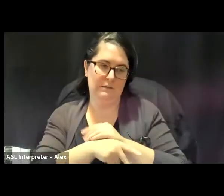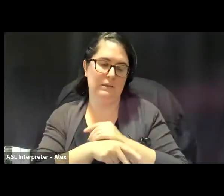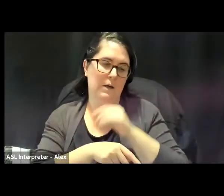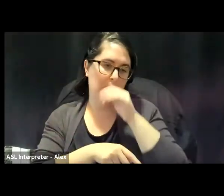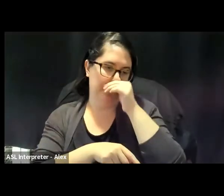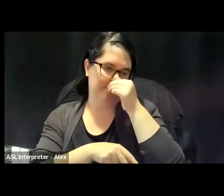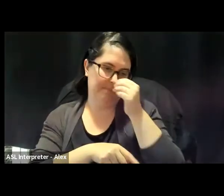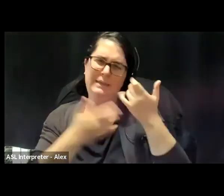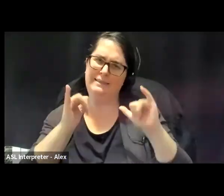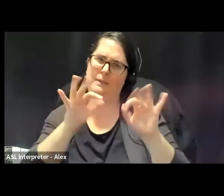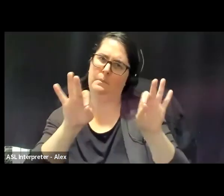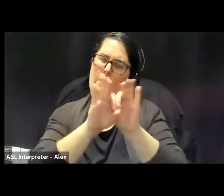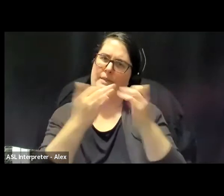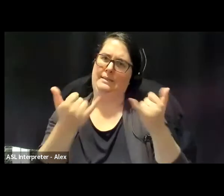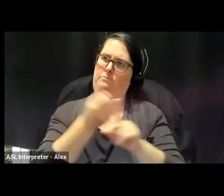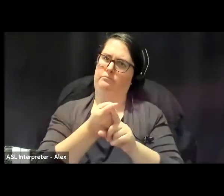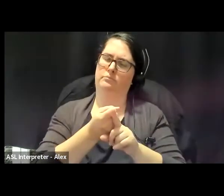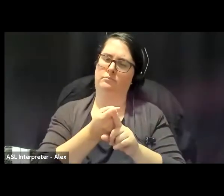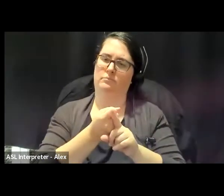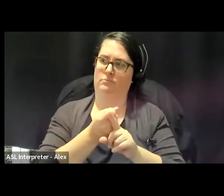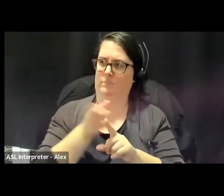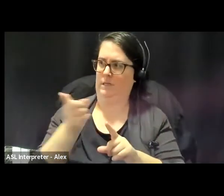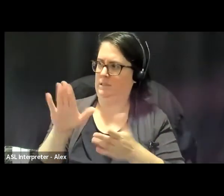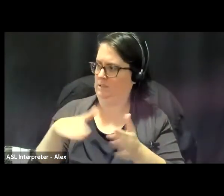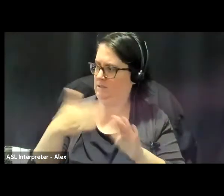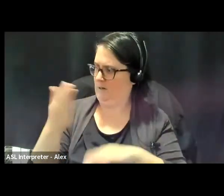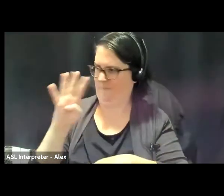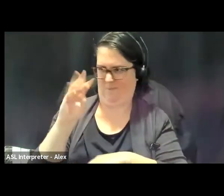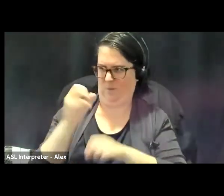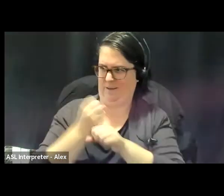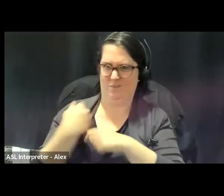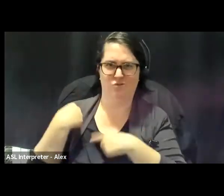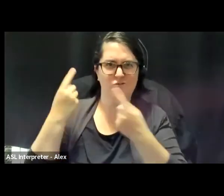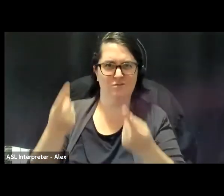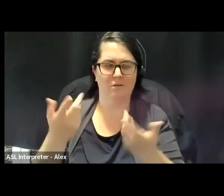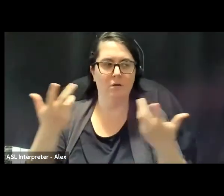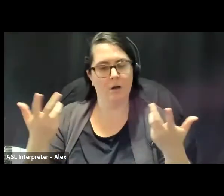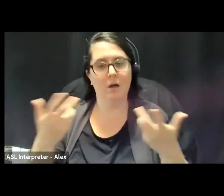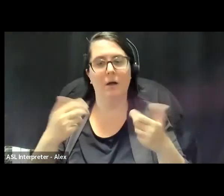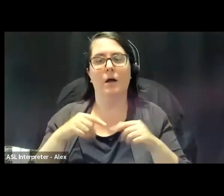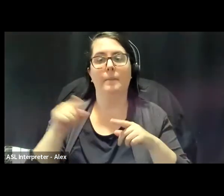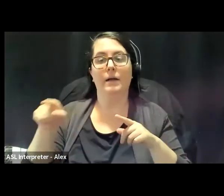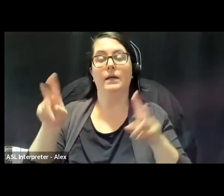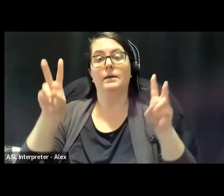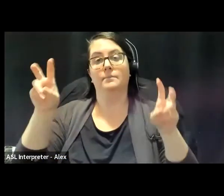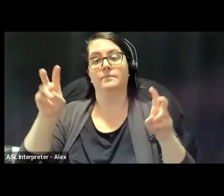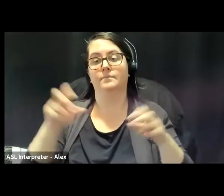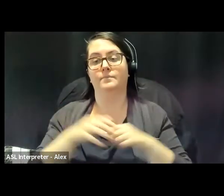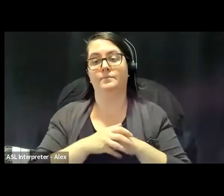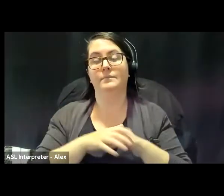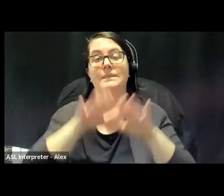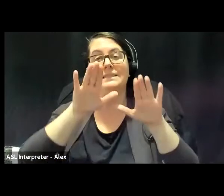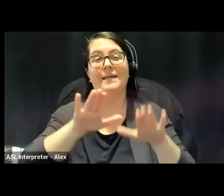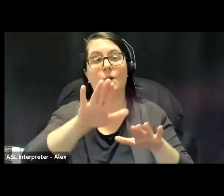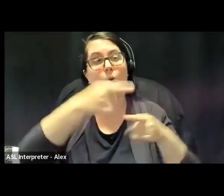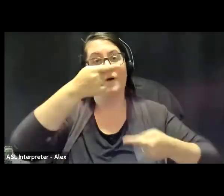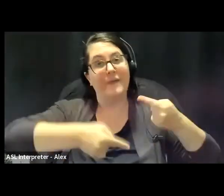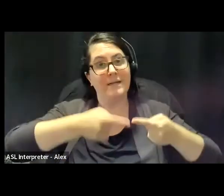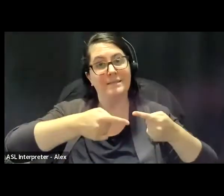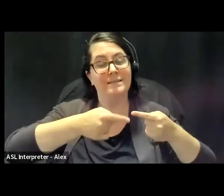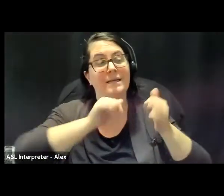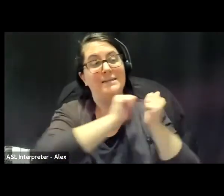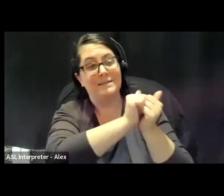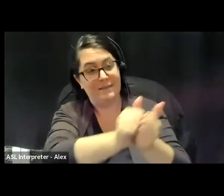resonant today, even though now it's been almost 40 years since his death, what he said. And set of your worlds come together,